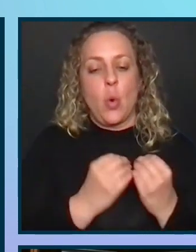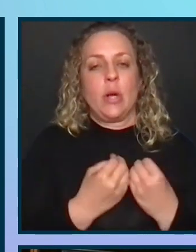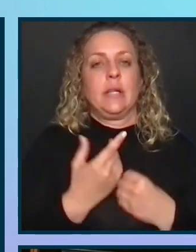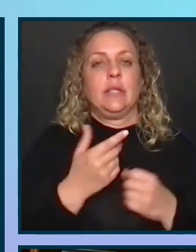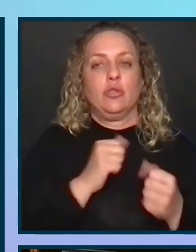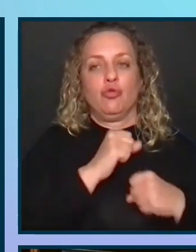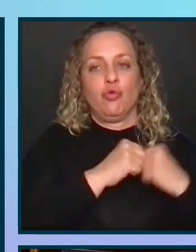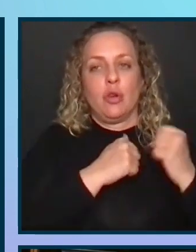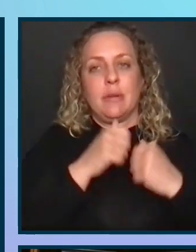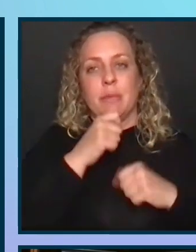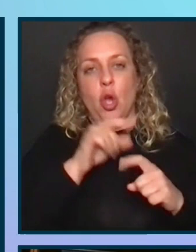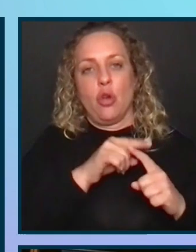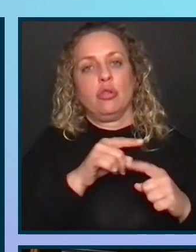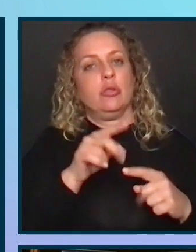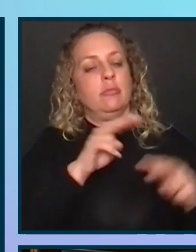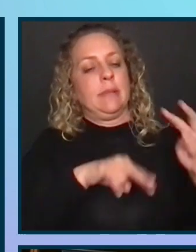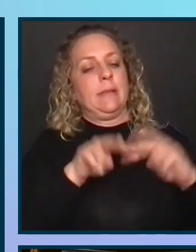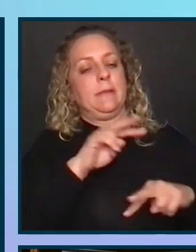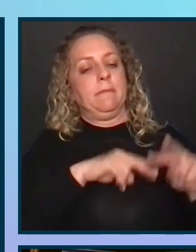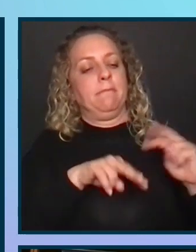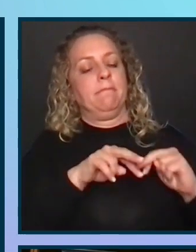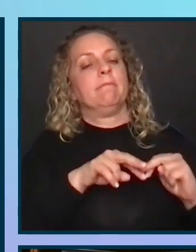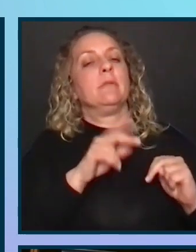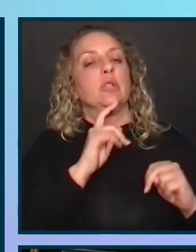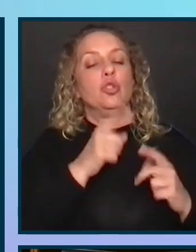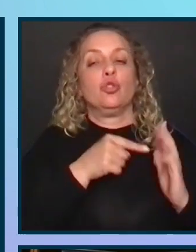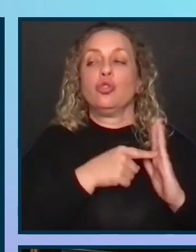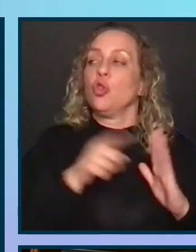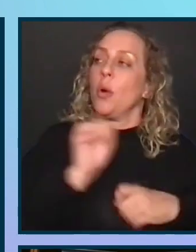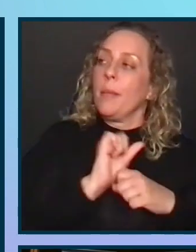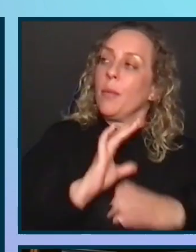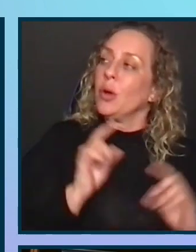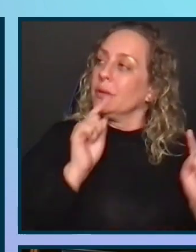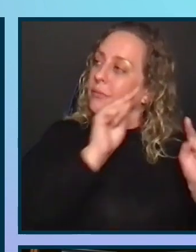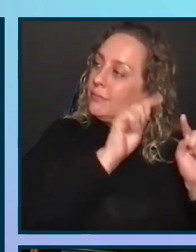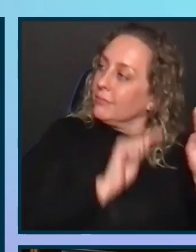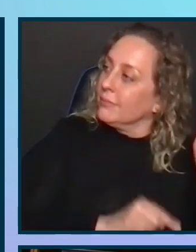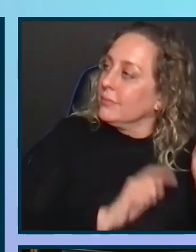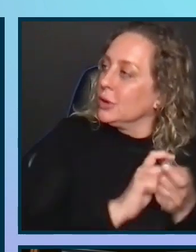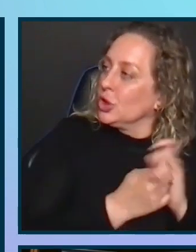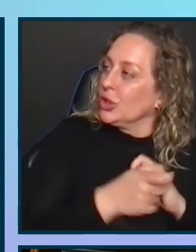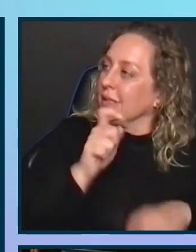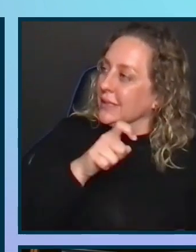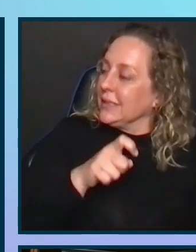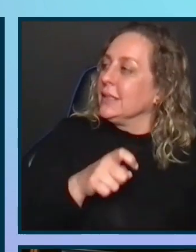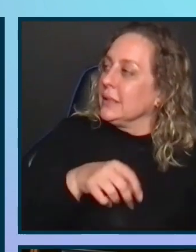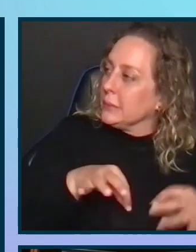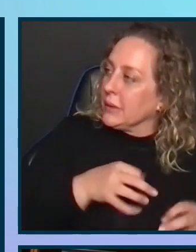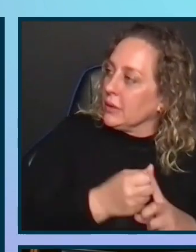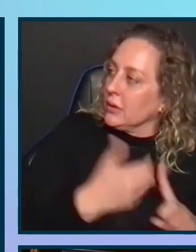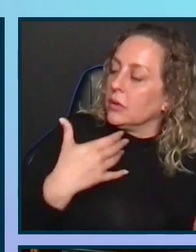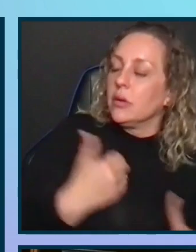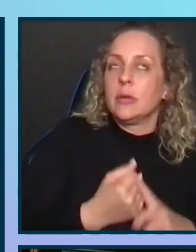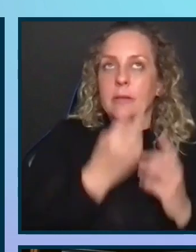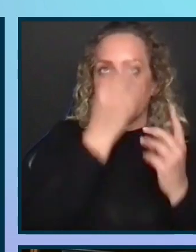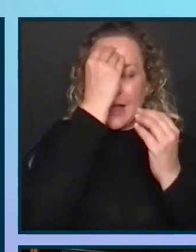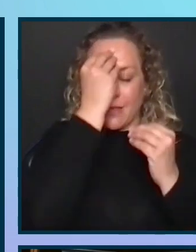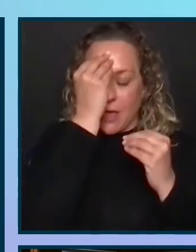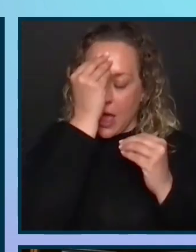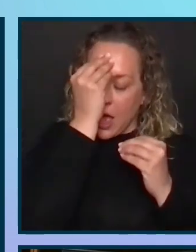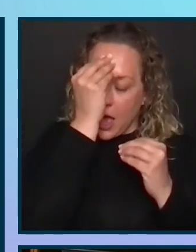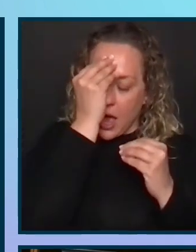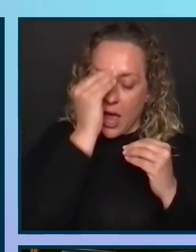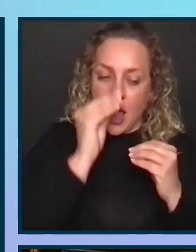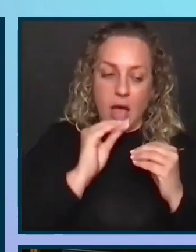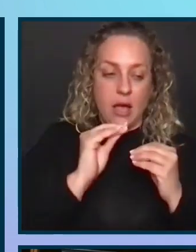structures must all be carefully examined to show employees how necessary changes for the organization. A lot of thought goes into the